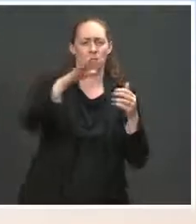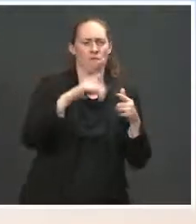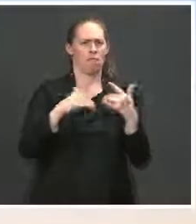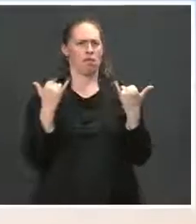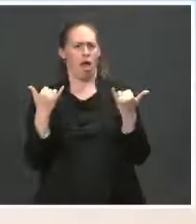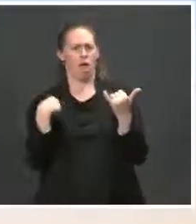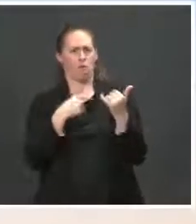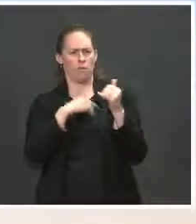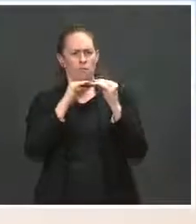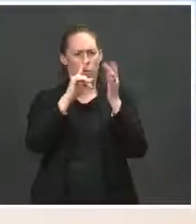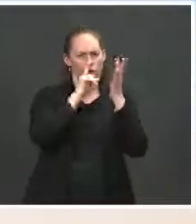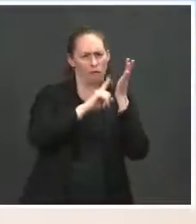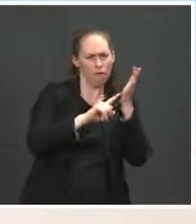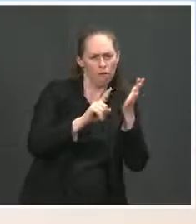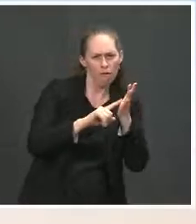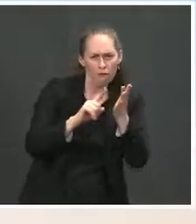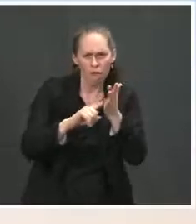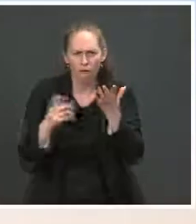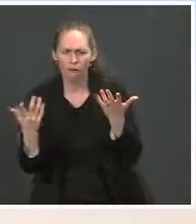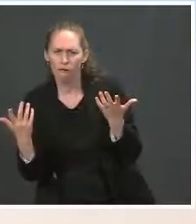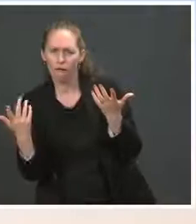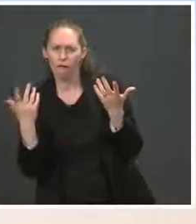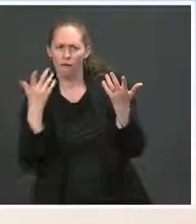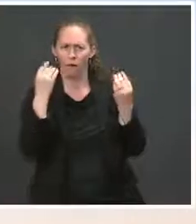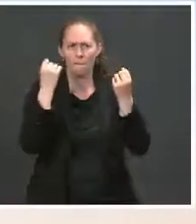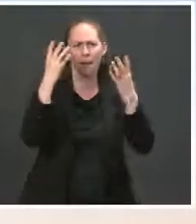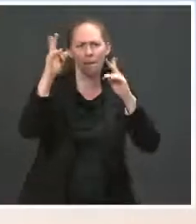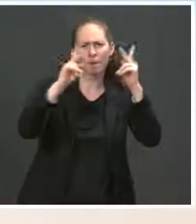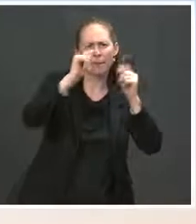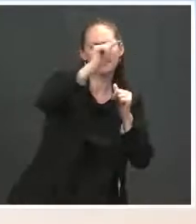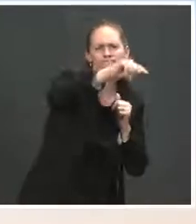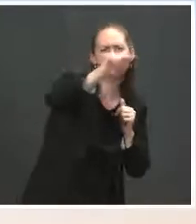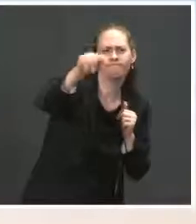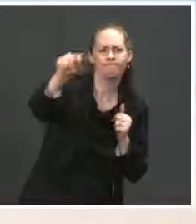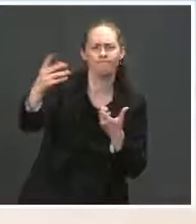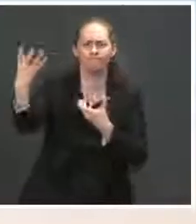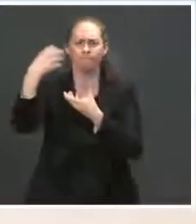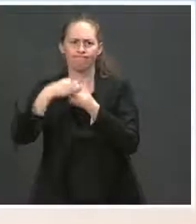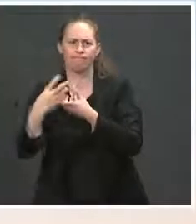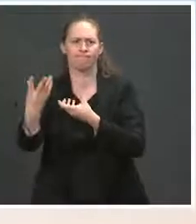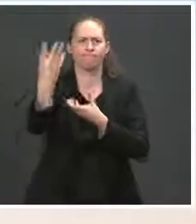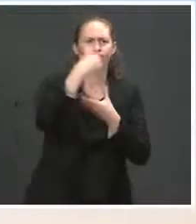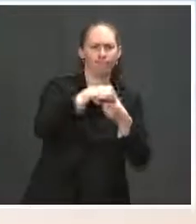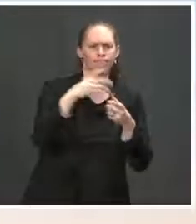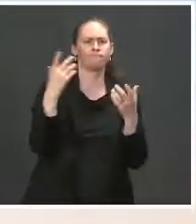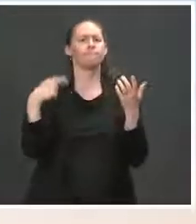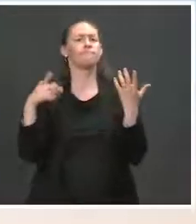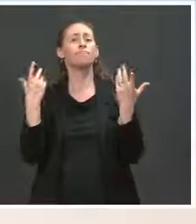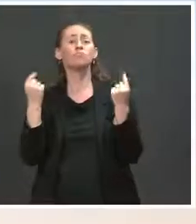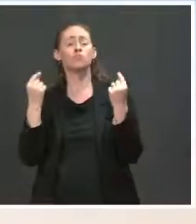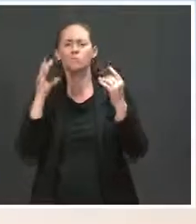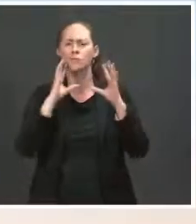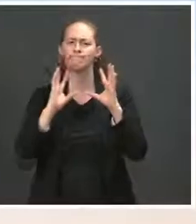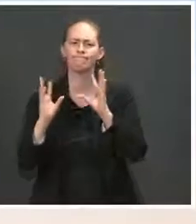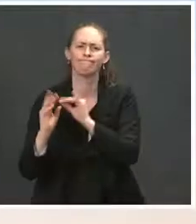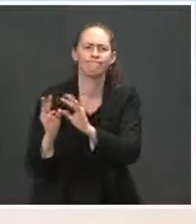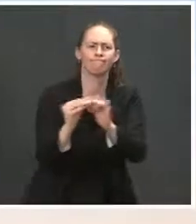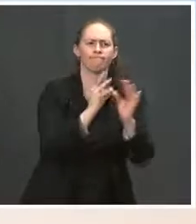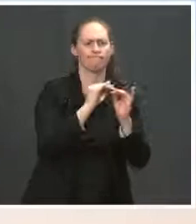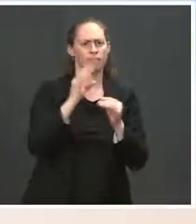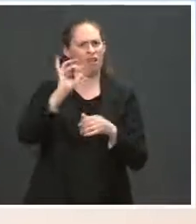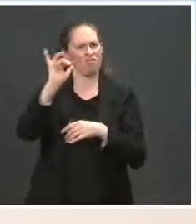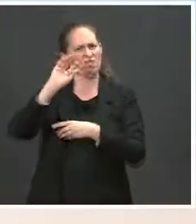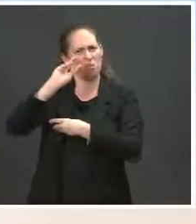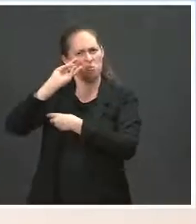review. We're talking to many people. We've had a forum, a gas and oil forum. We've talked to many folks across the country. When that review